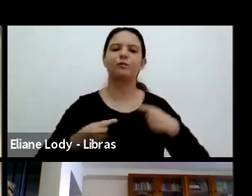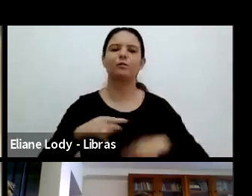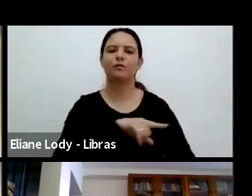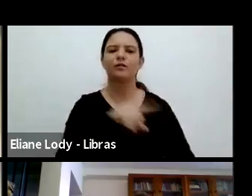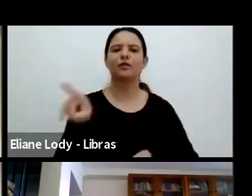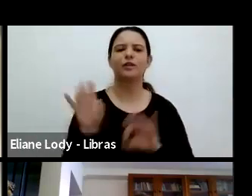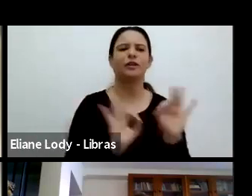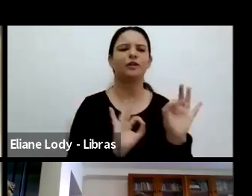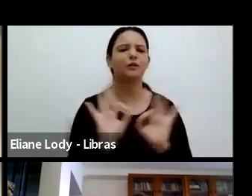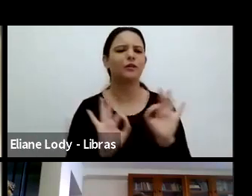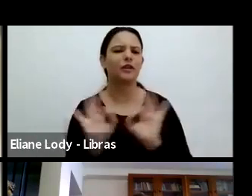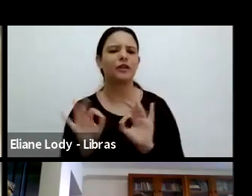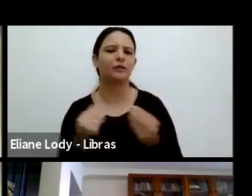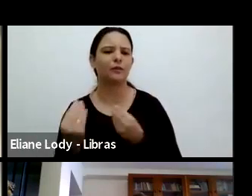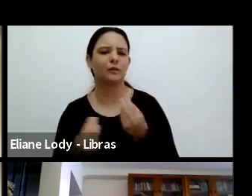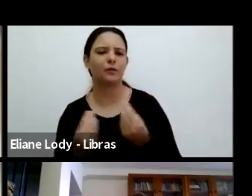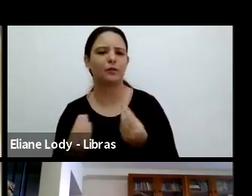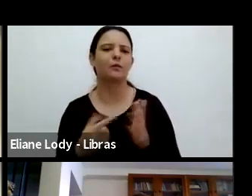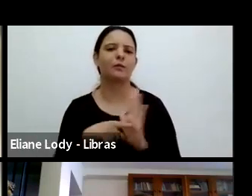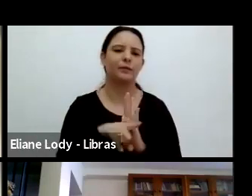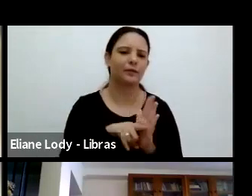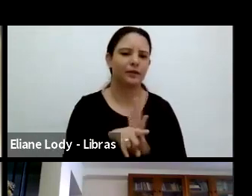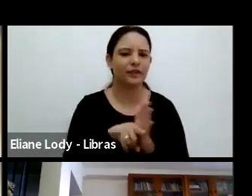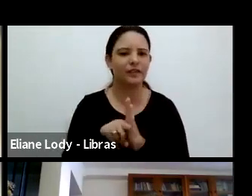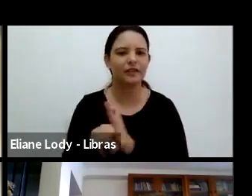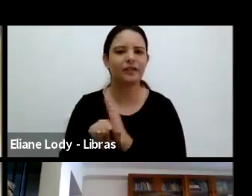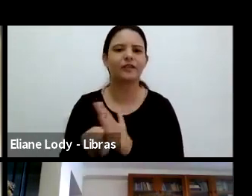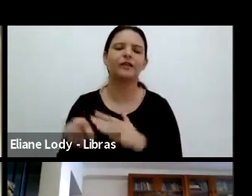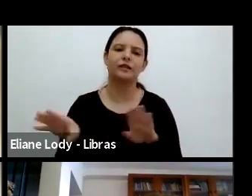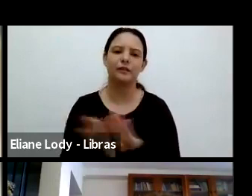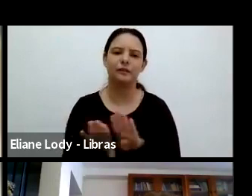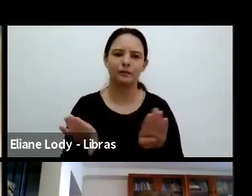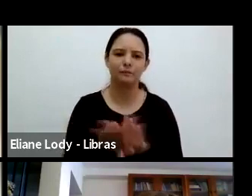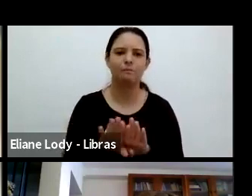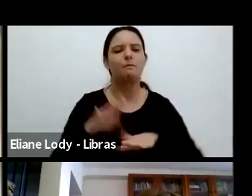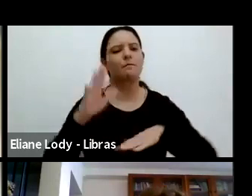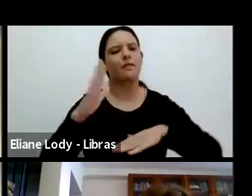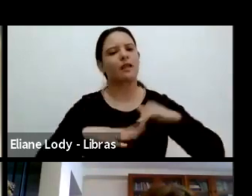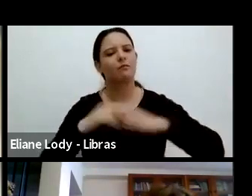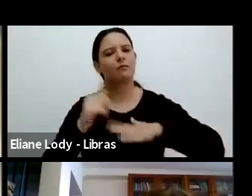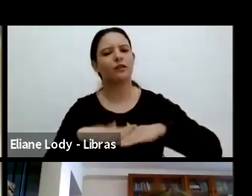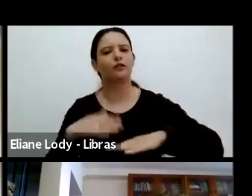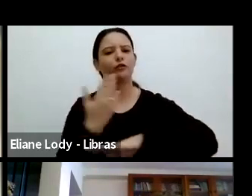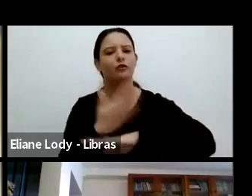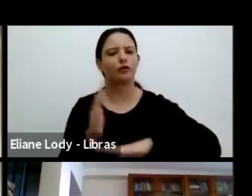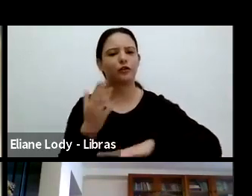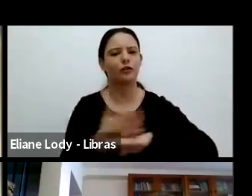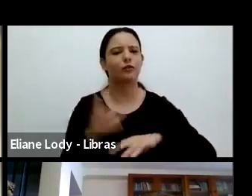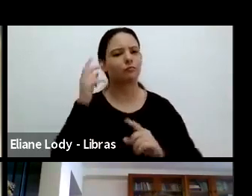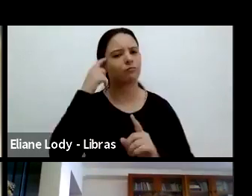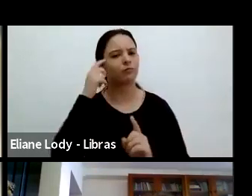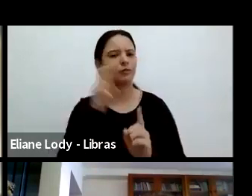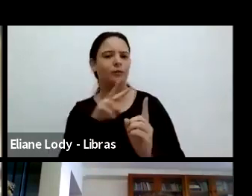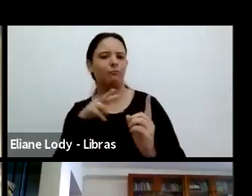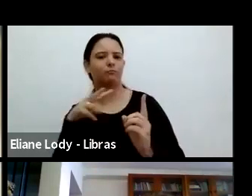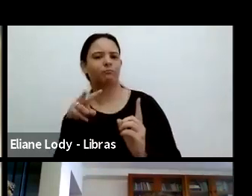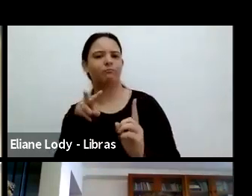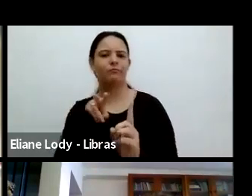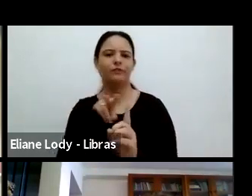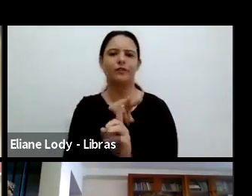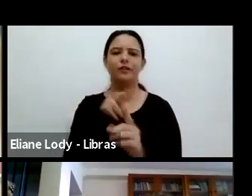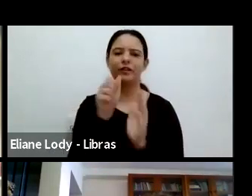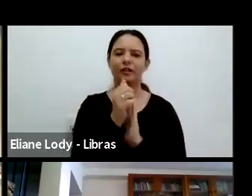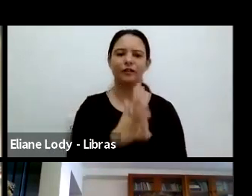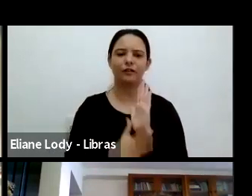practice your perspectives in the kind of activities that you create in your